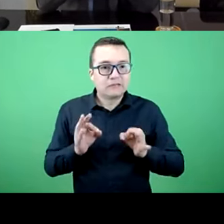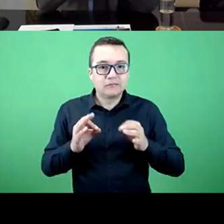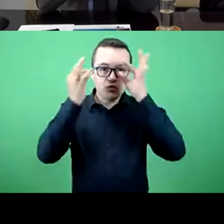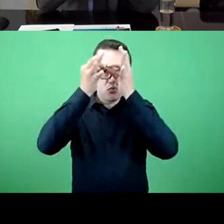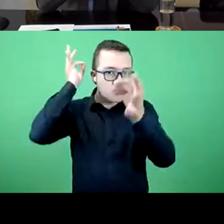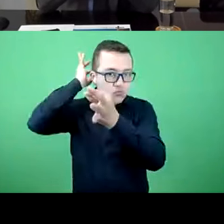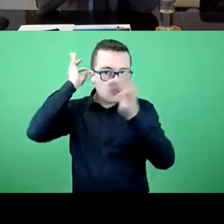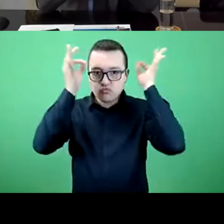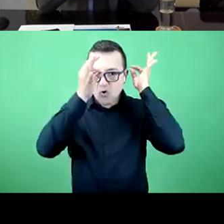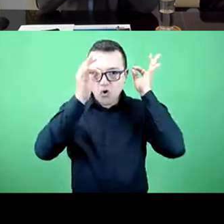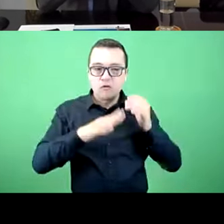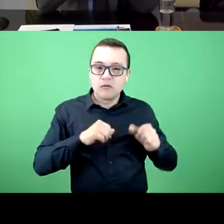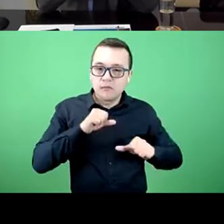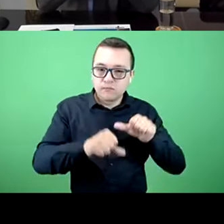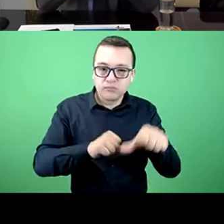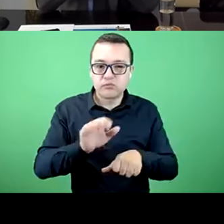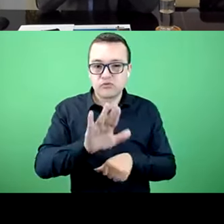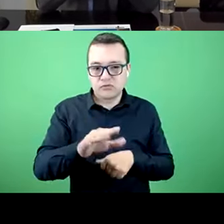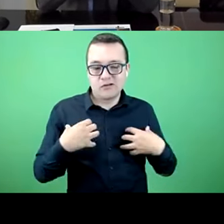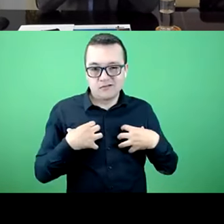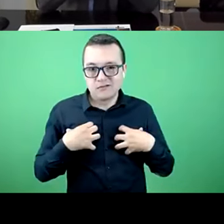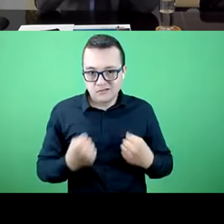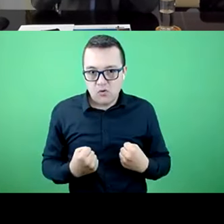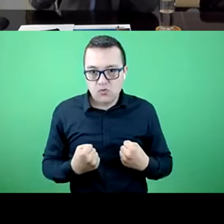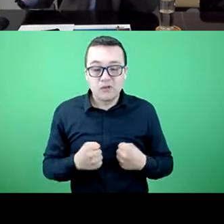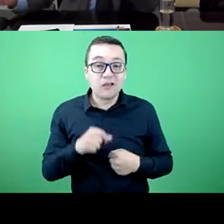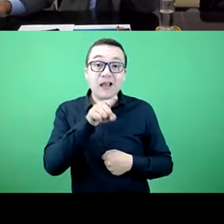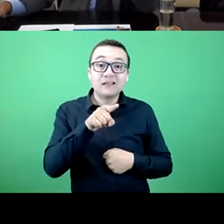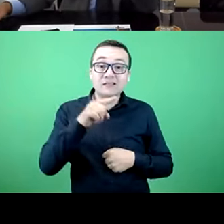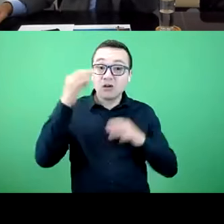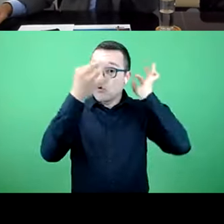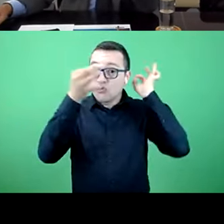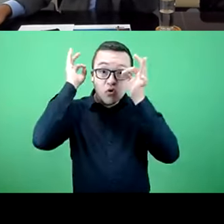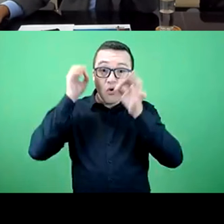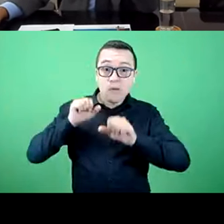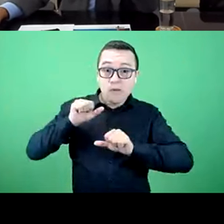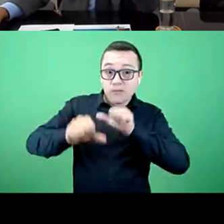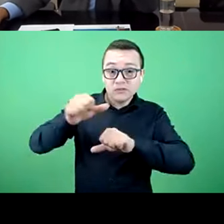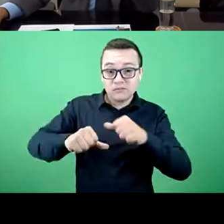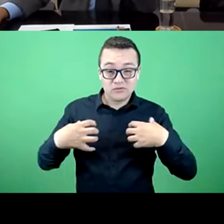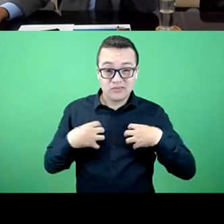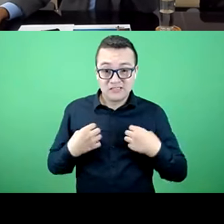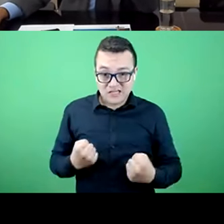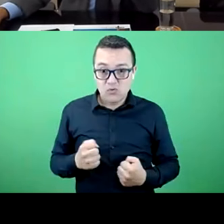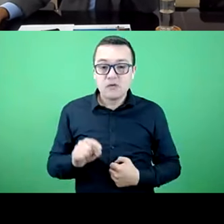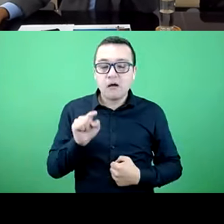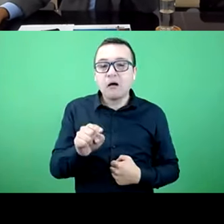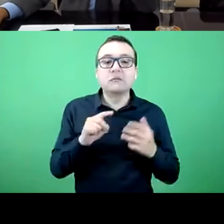for those these services. The type of procedures, health-related procedures, were defined.